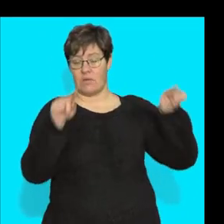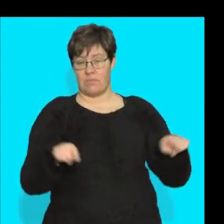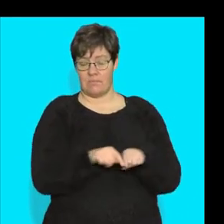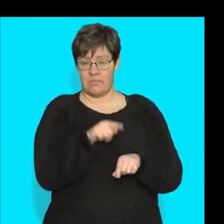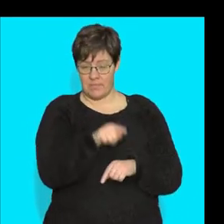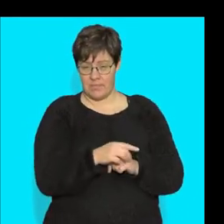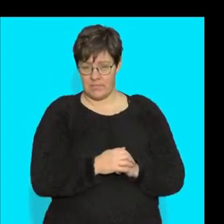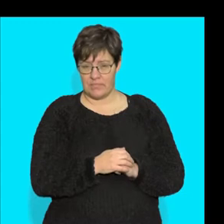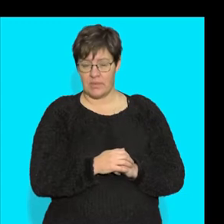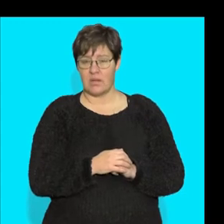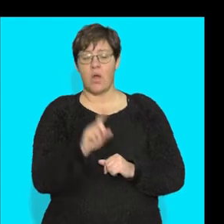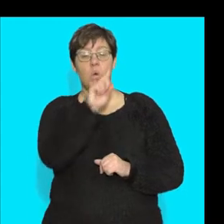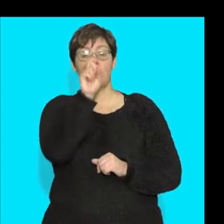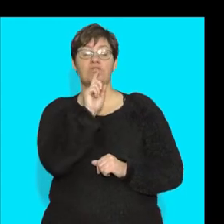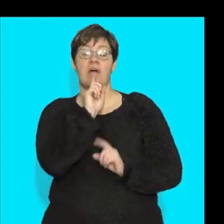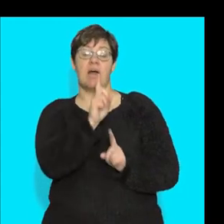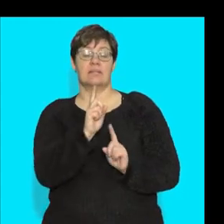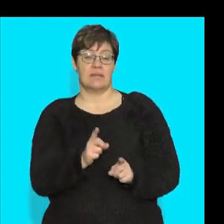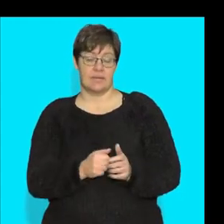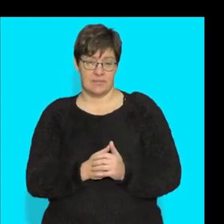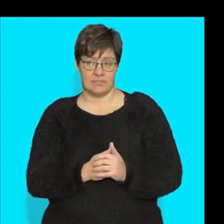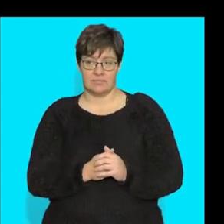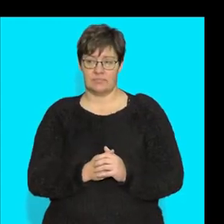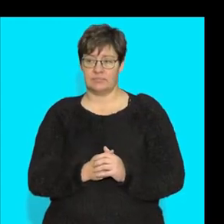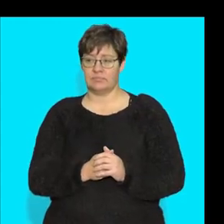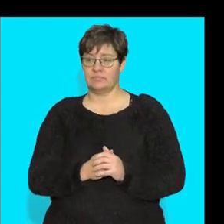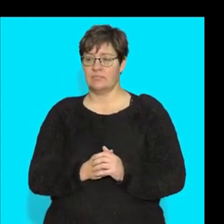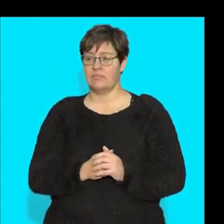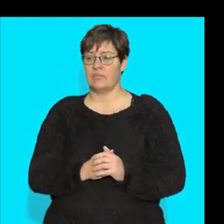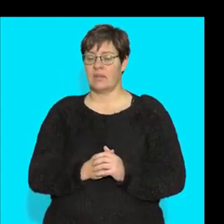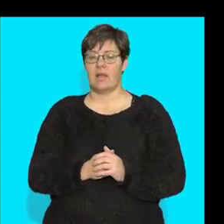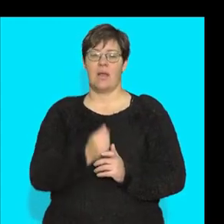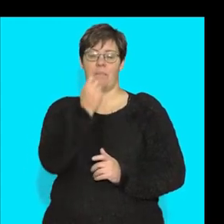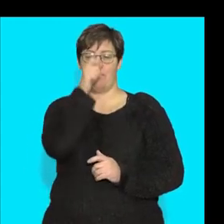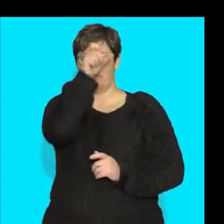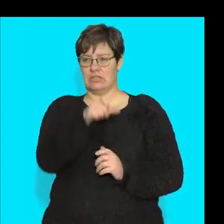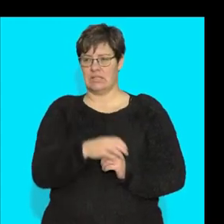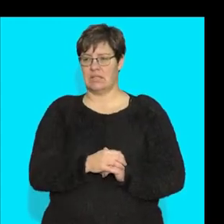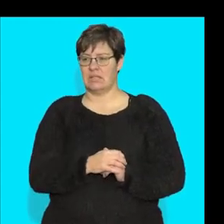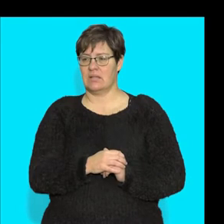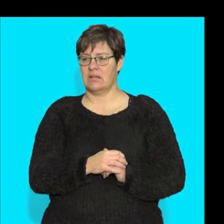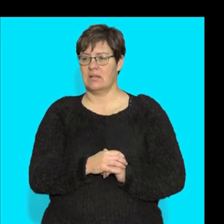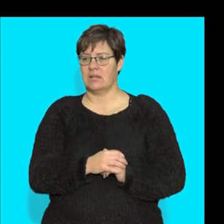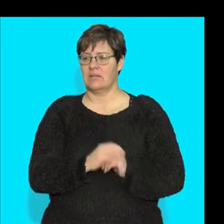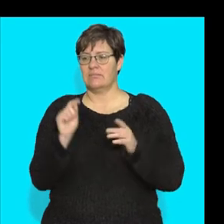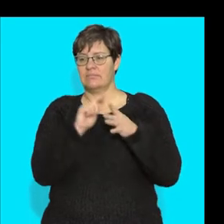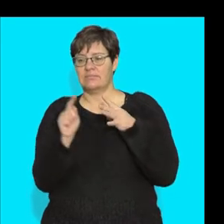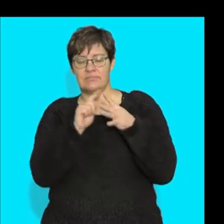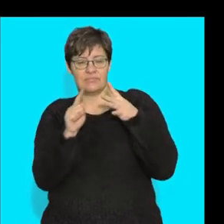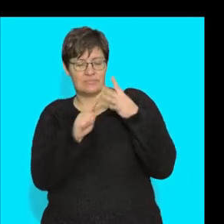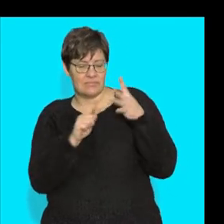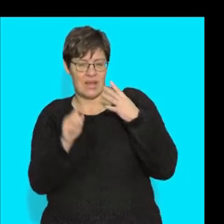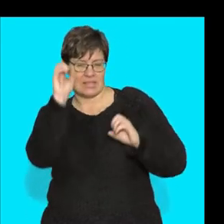and answer the questions that follow. So there is a little maniche in the middle and there's a whole lot of